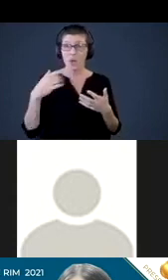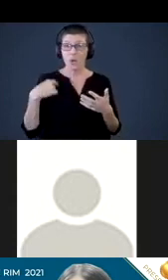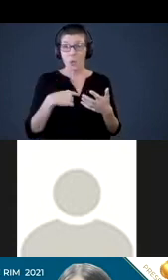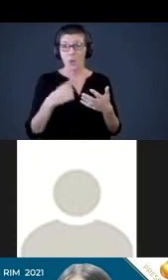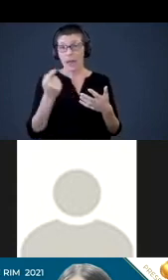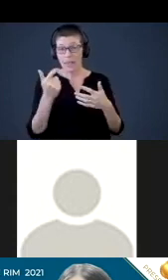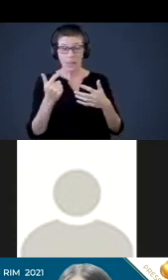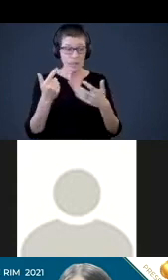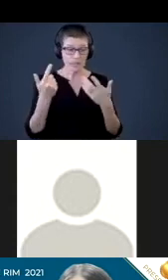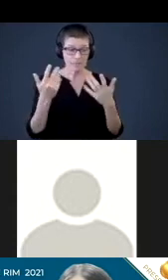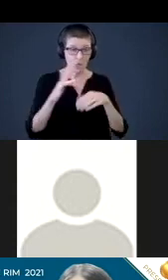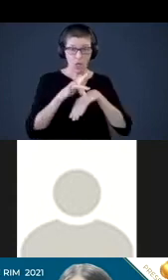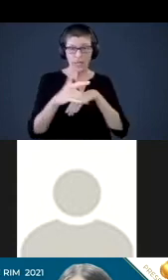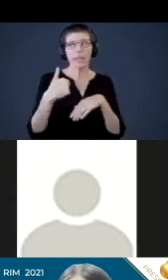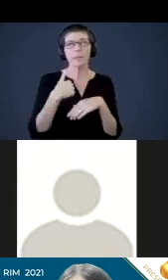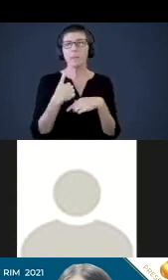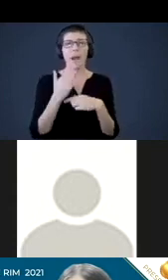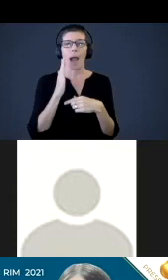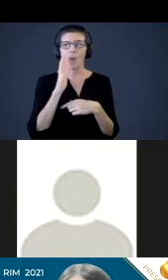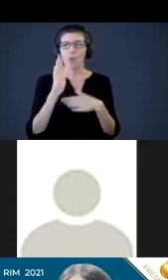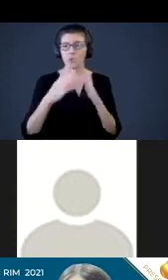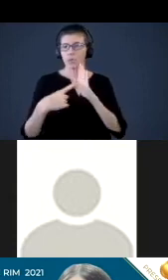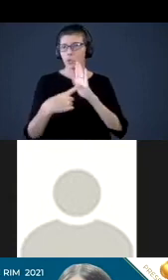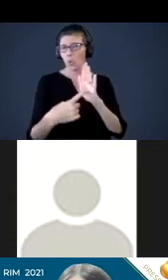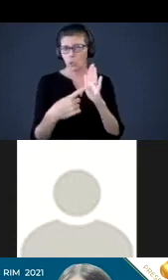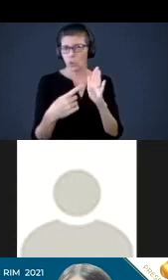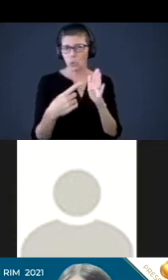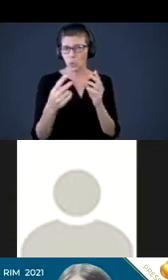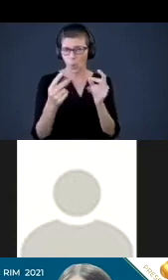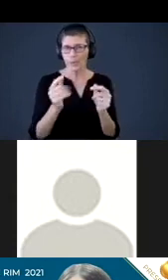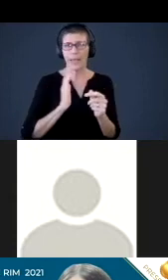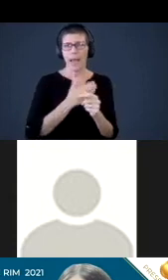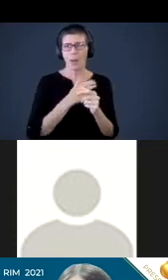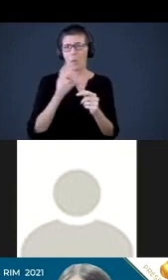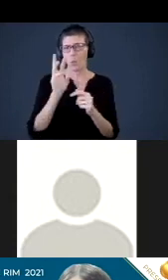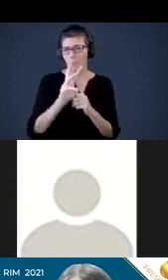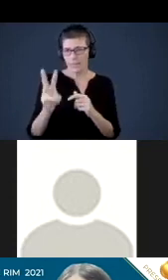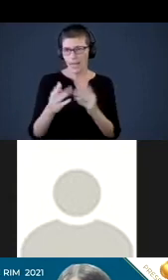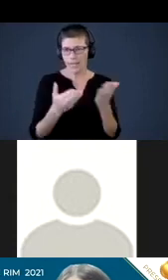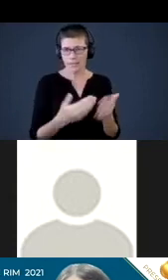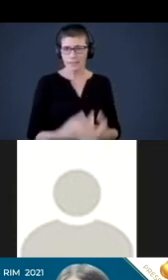of a little early. I what I'll do is I will just show you really quickly our website here.